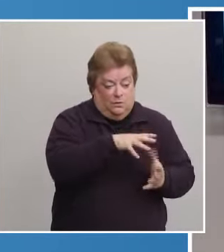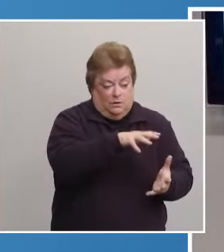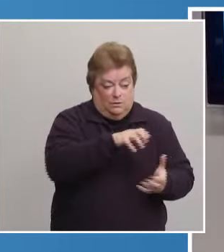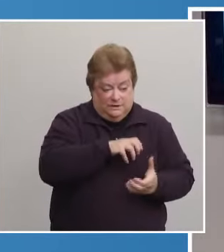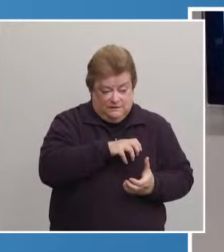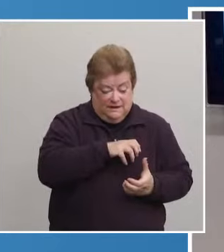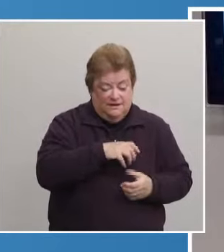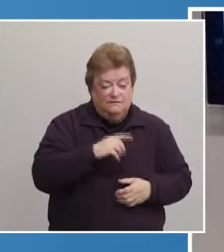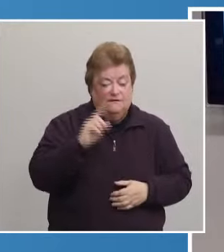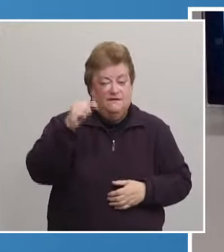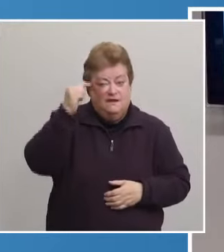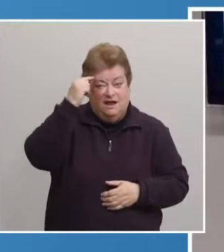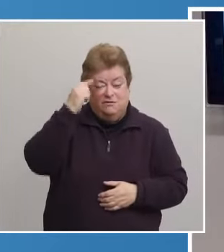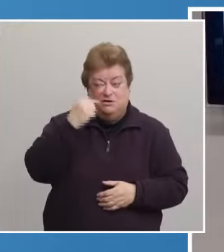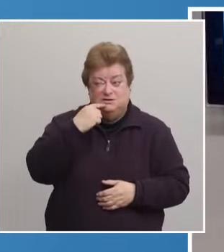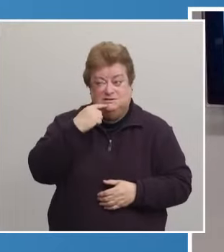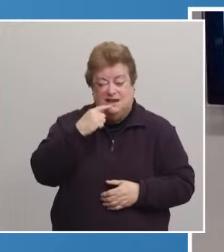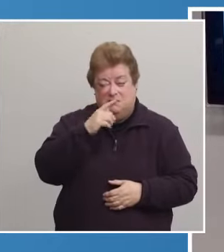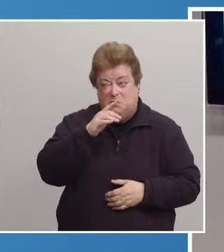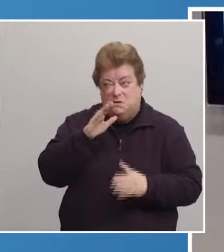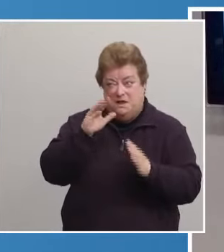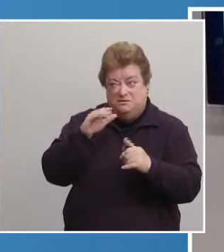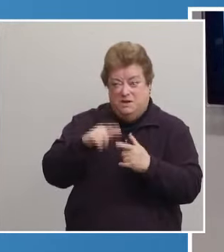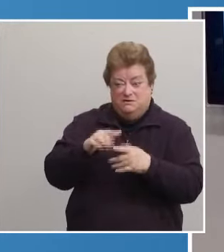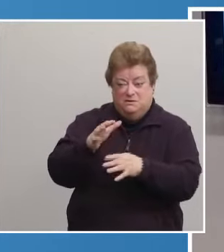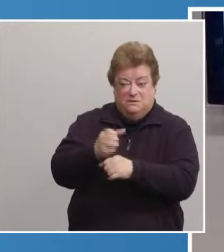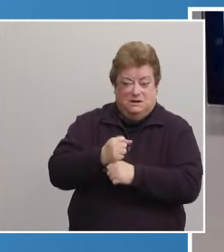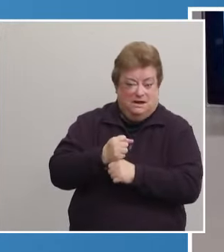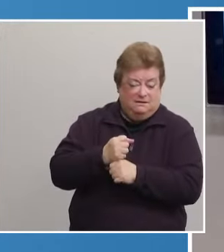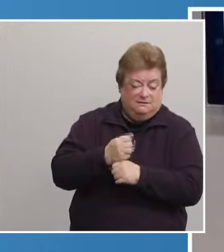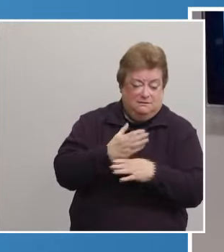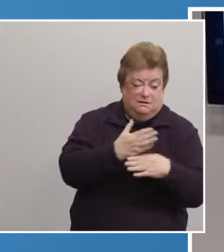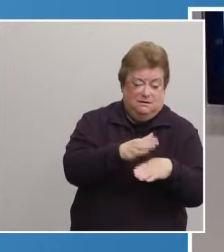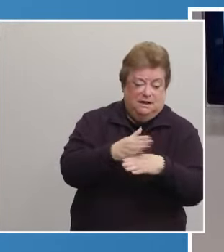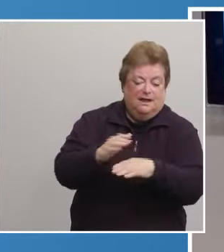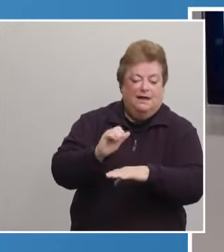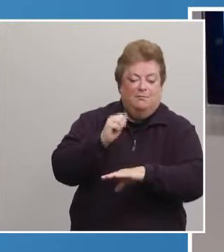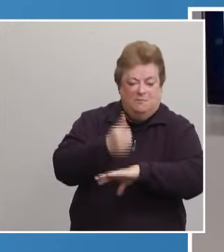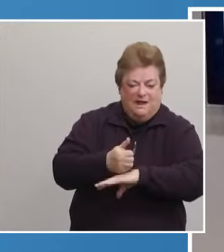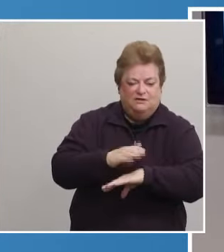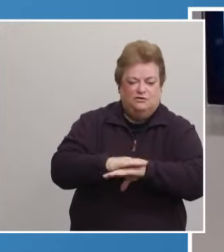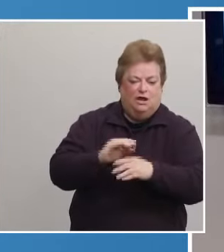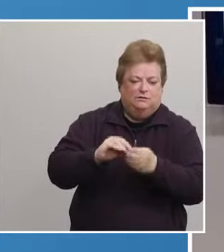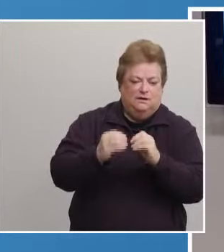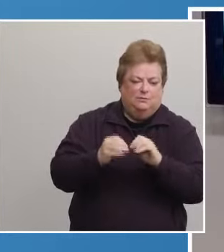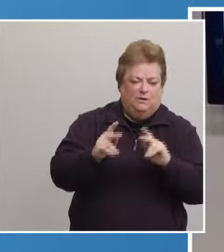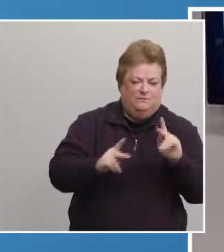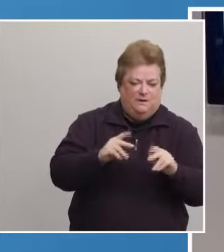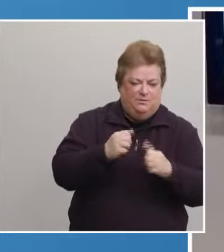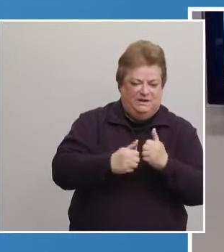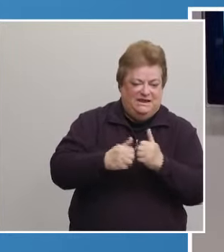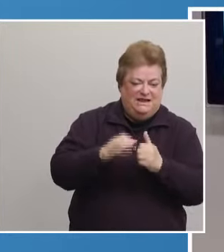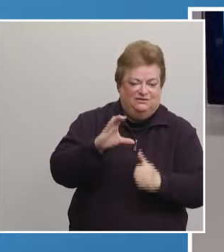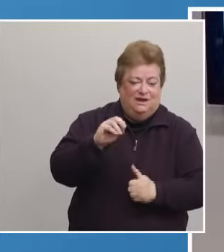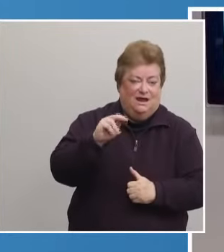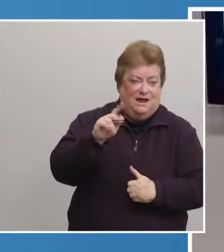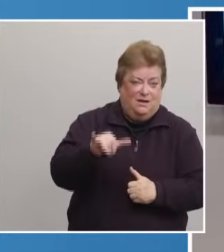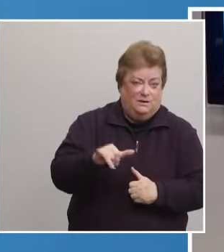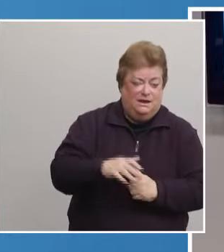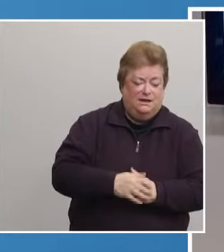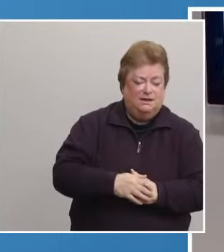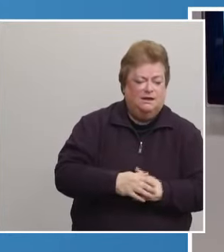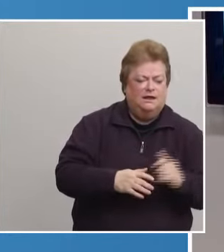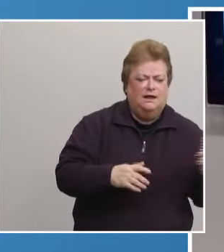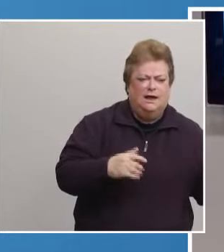said that he expects to continue allocating them on a population basis. Actually, I believe they just